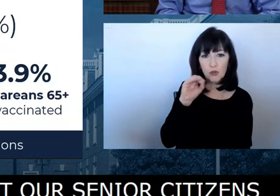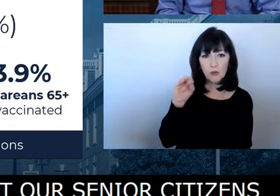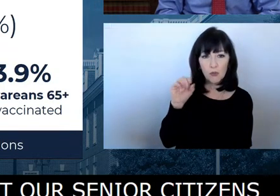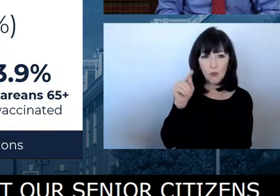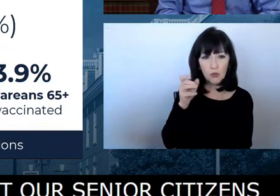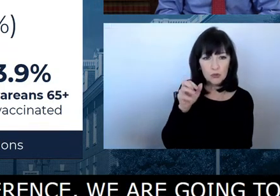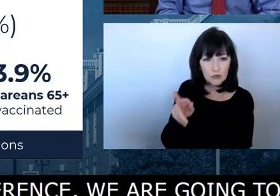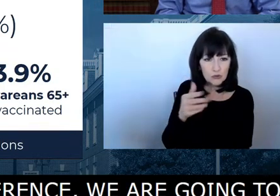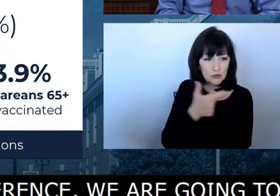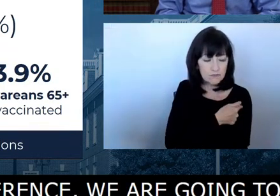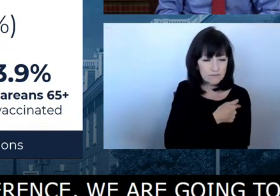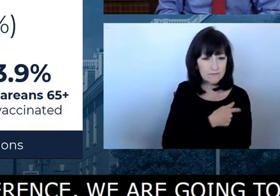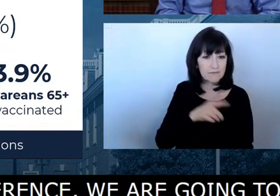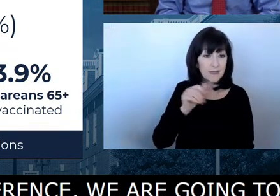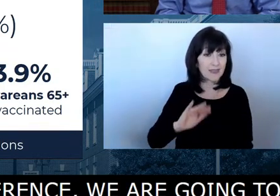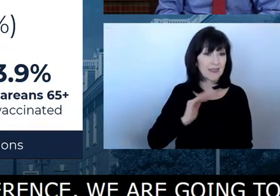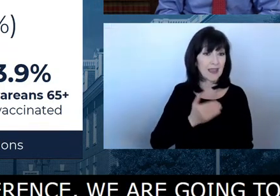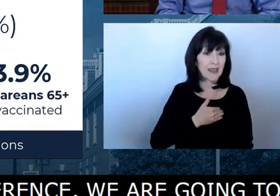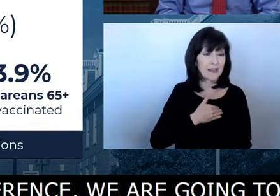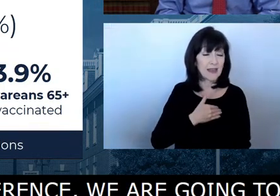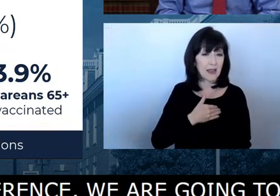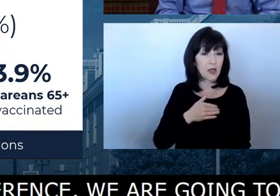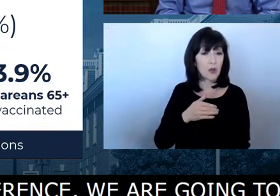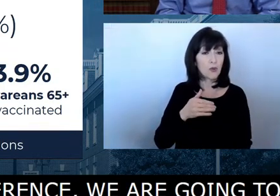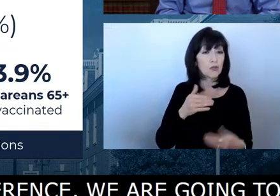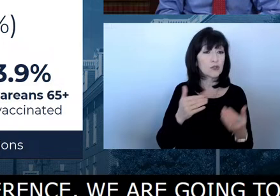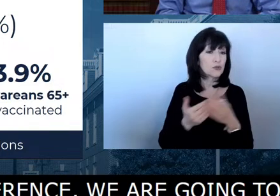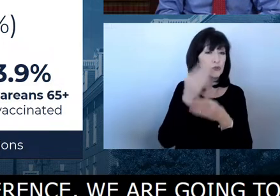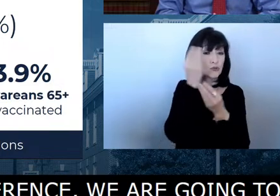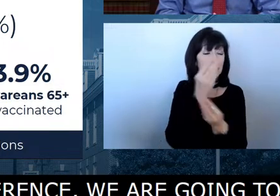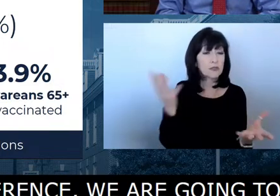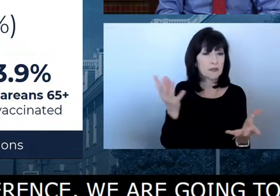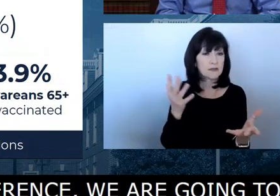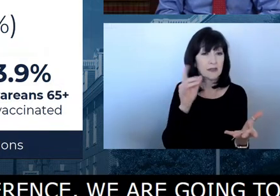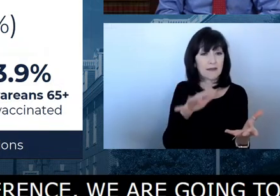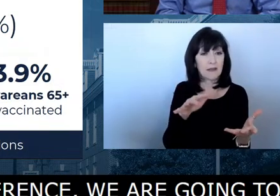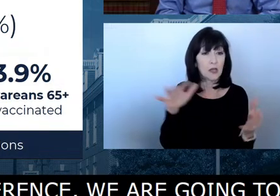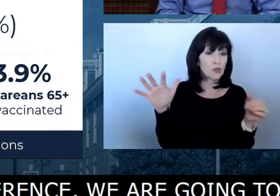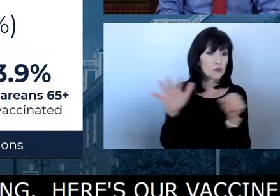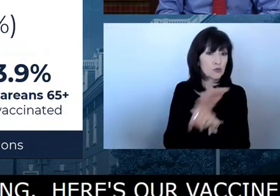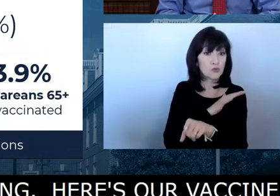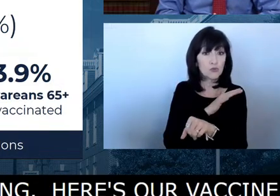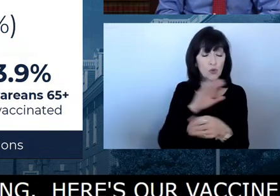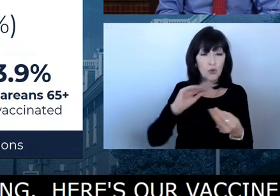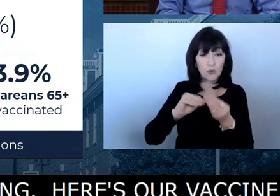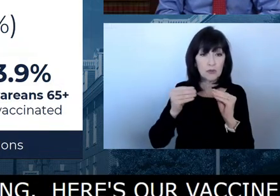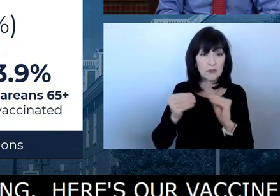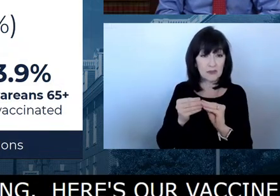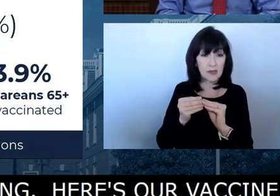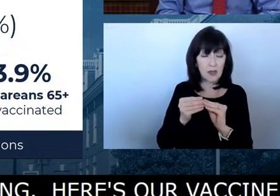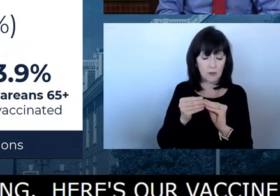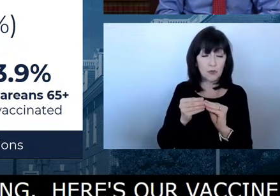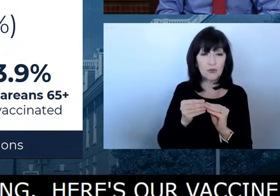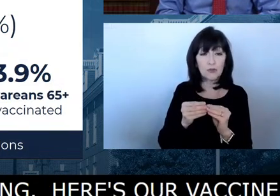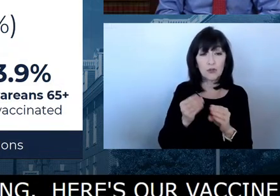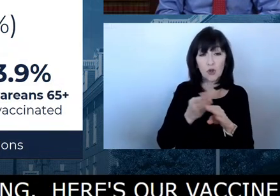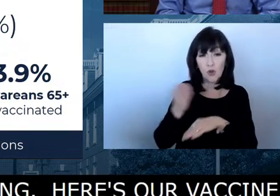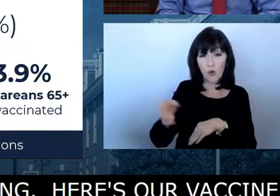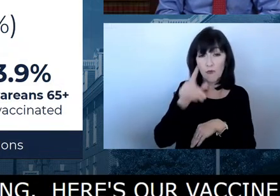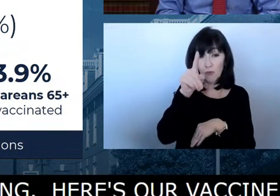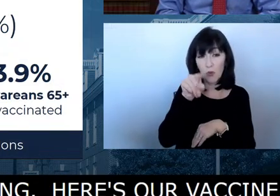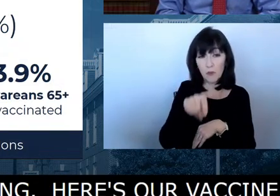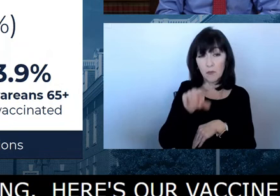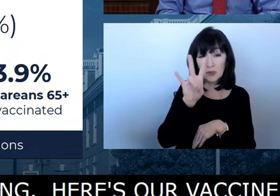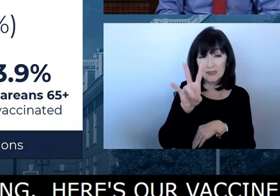vaccine update total so far. We've delivered over 1.7 million